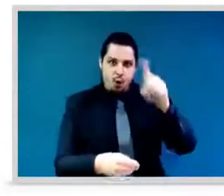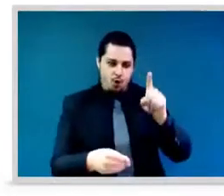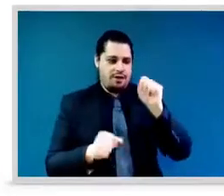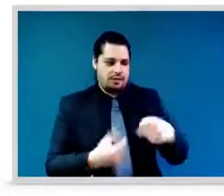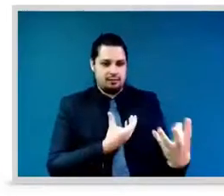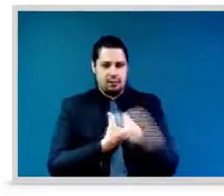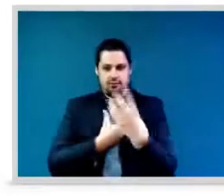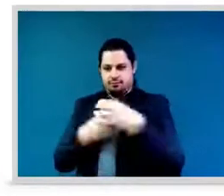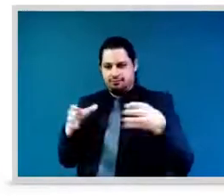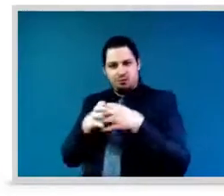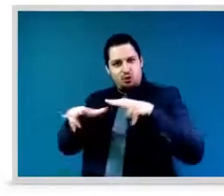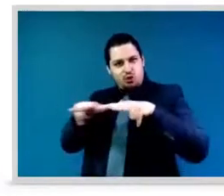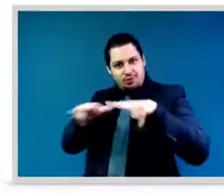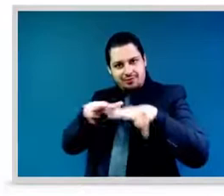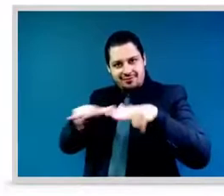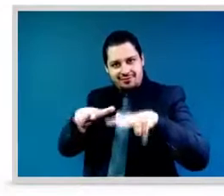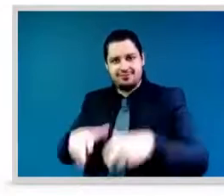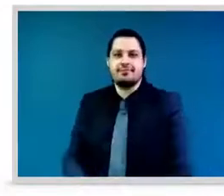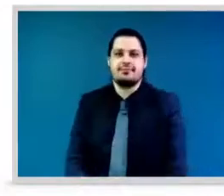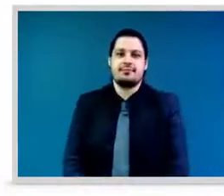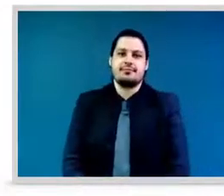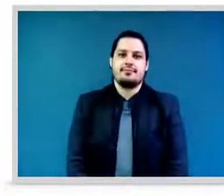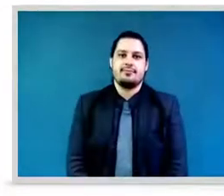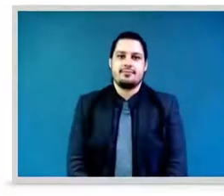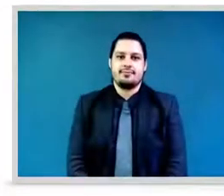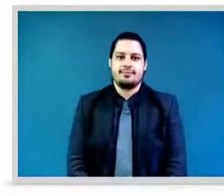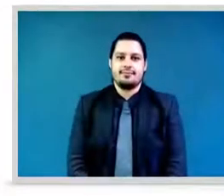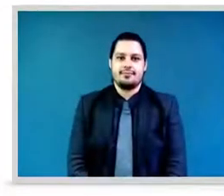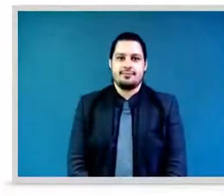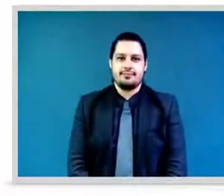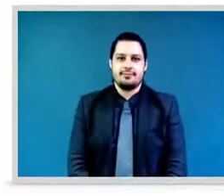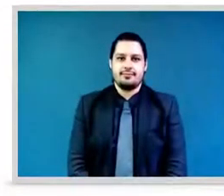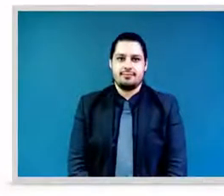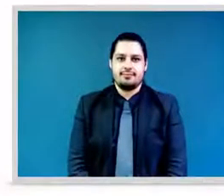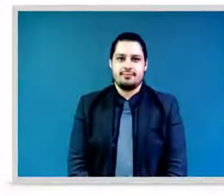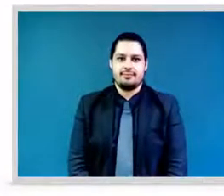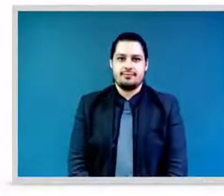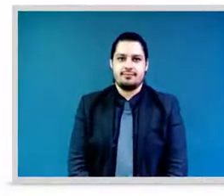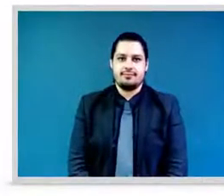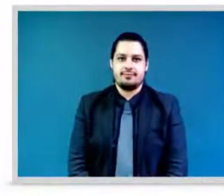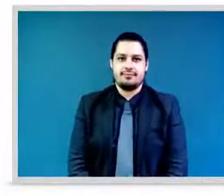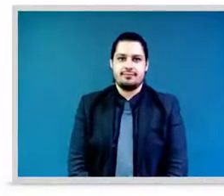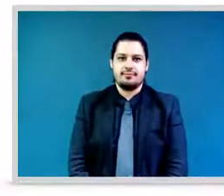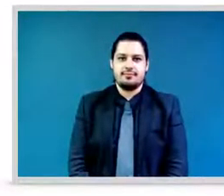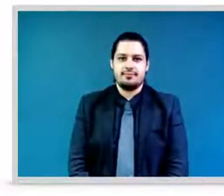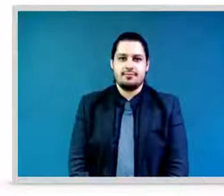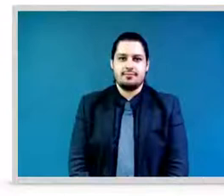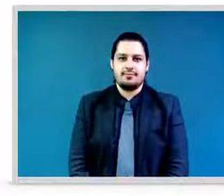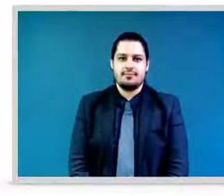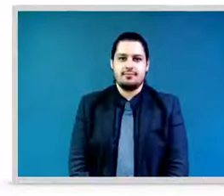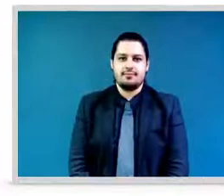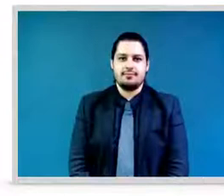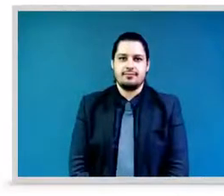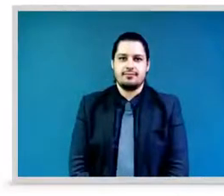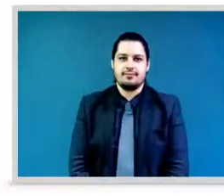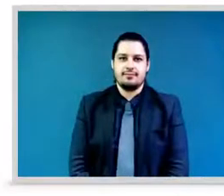last in the positions that we are in, but we are rather a door openers for others to take.